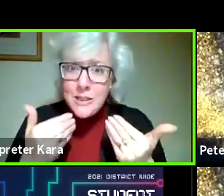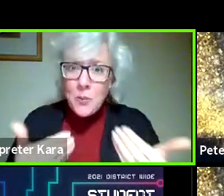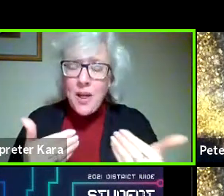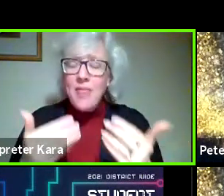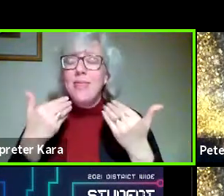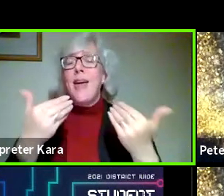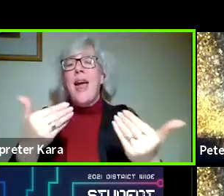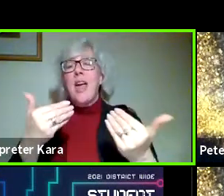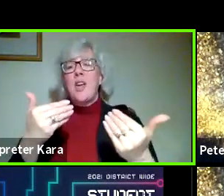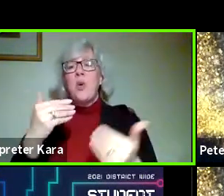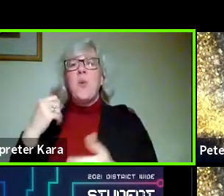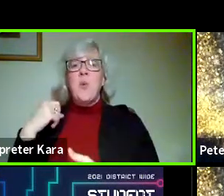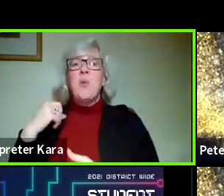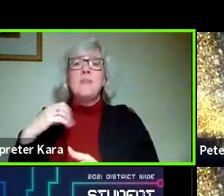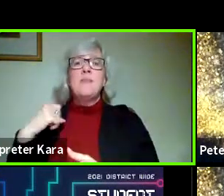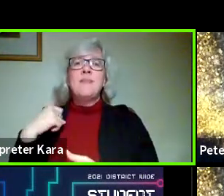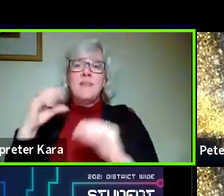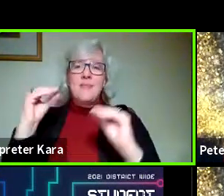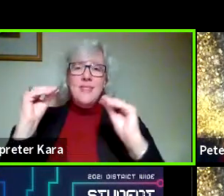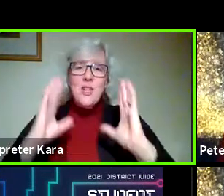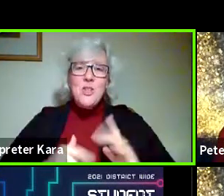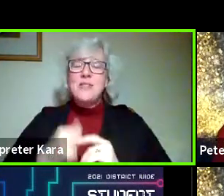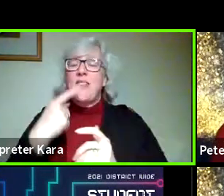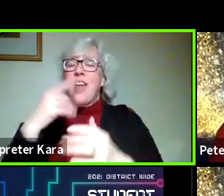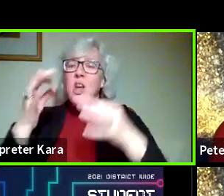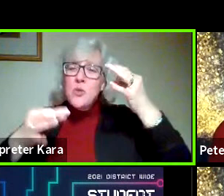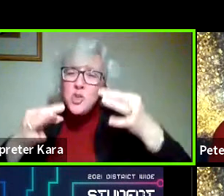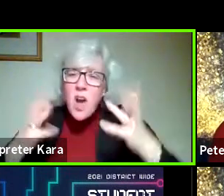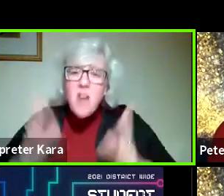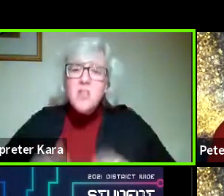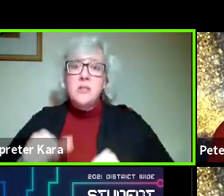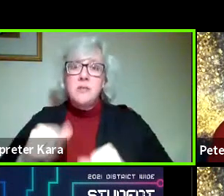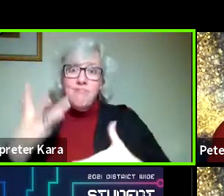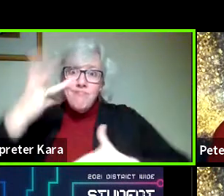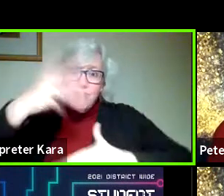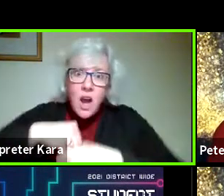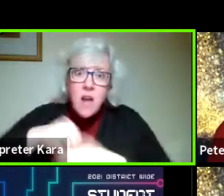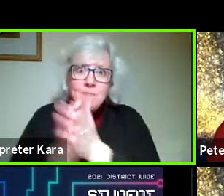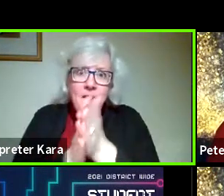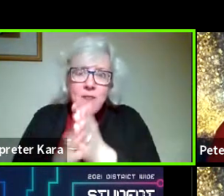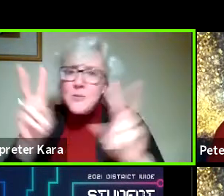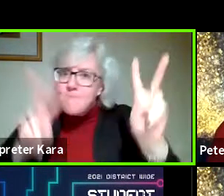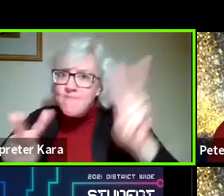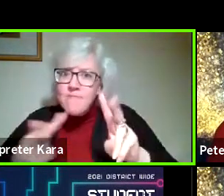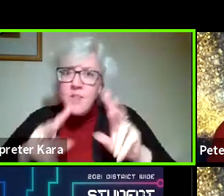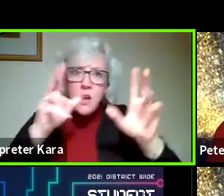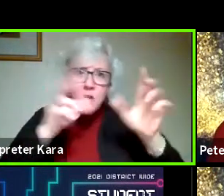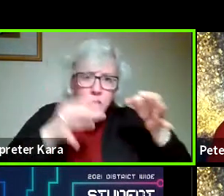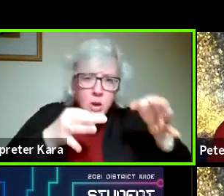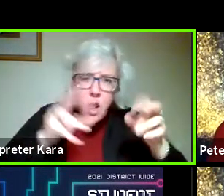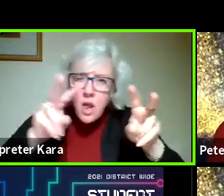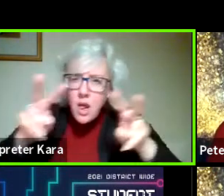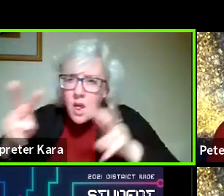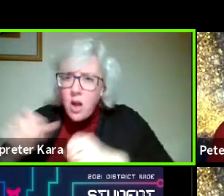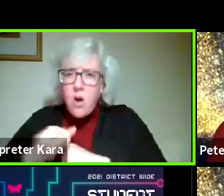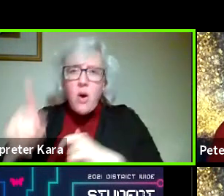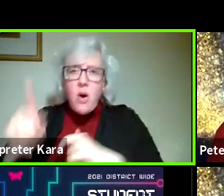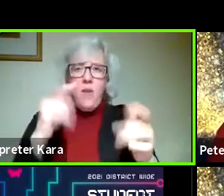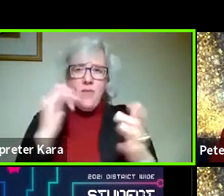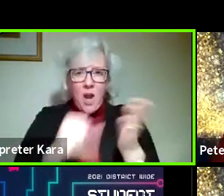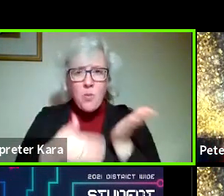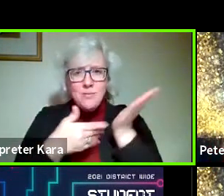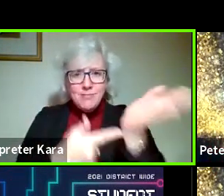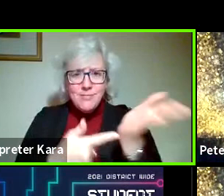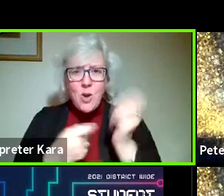faculty. Thank you for our judges for taking the time and effort to participate in judging all of the artwork that has been put forth